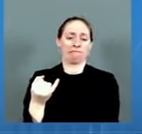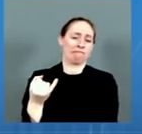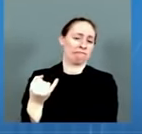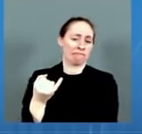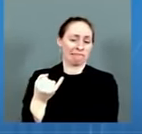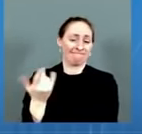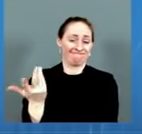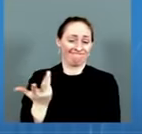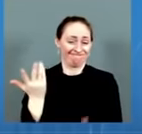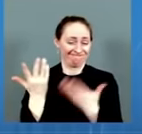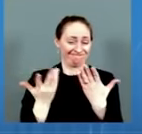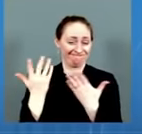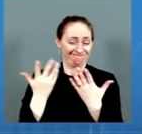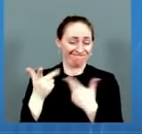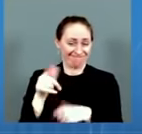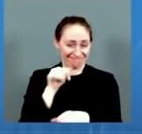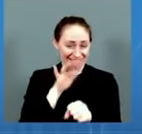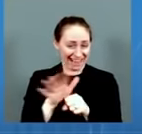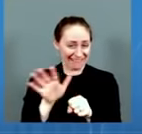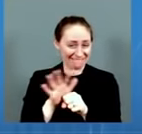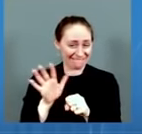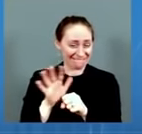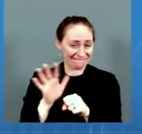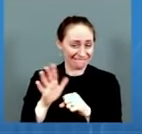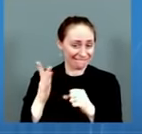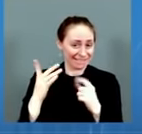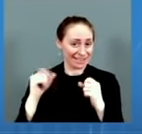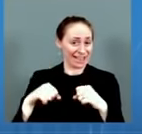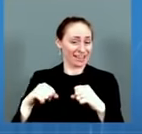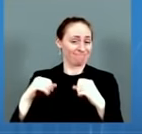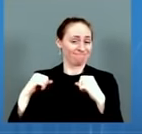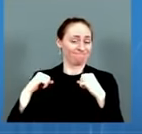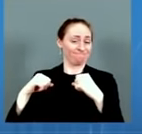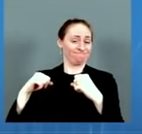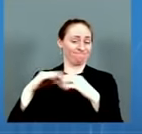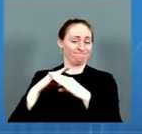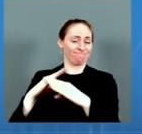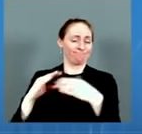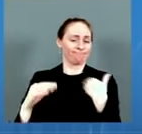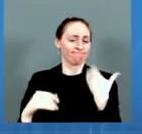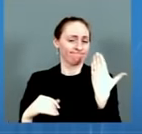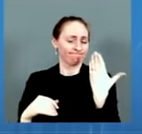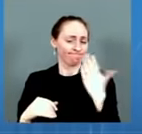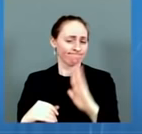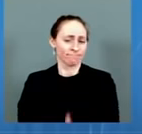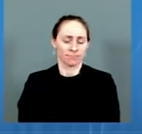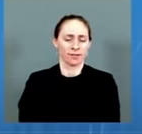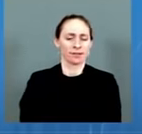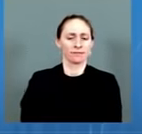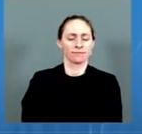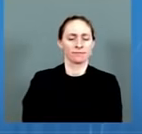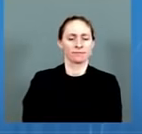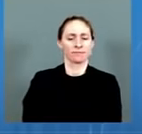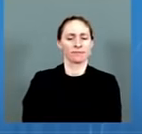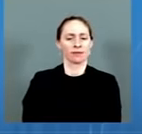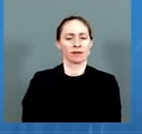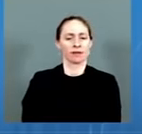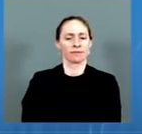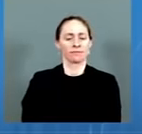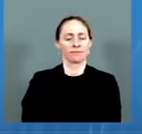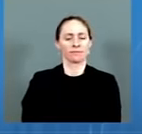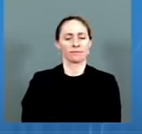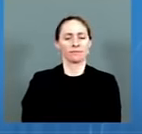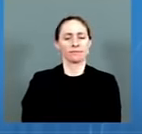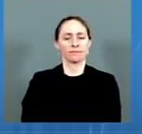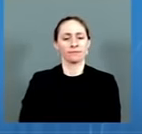from a booster shot versus a two-dose regimen that Dr. Fauci just presented, isn't it time to change the definition of fully vaccinated to